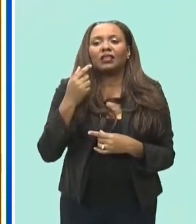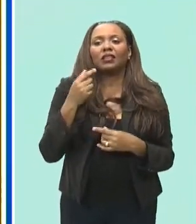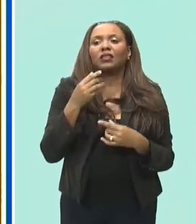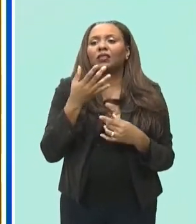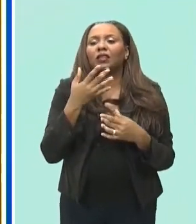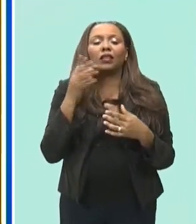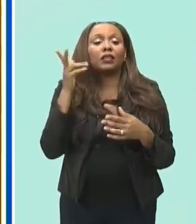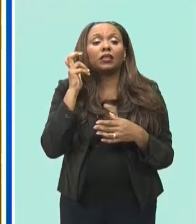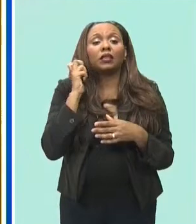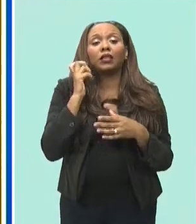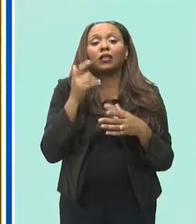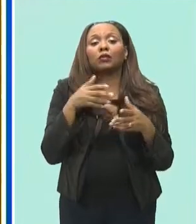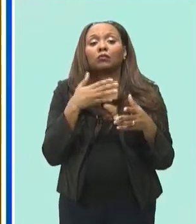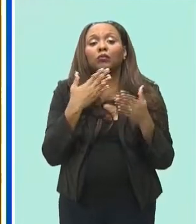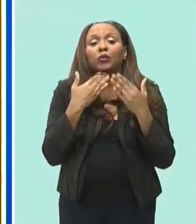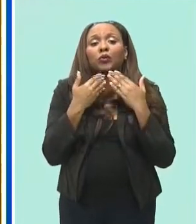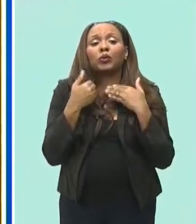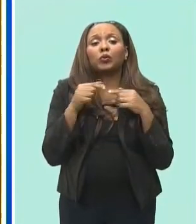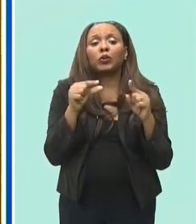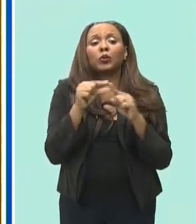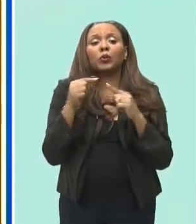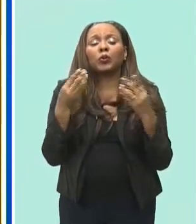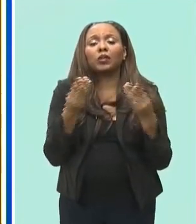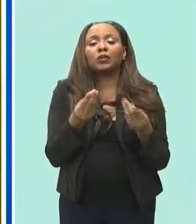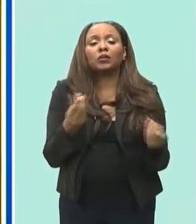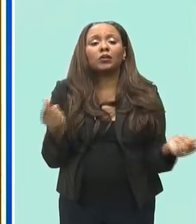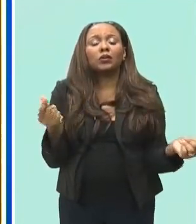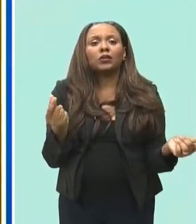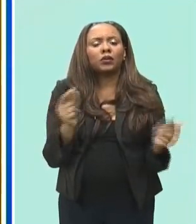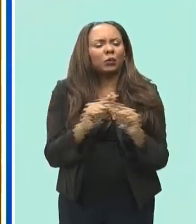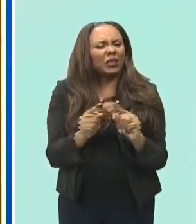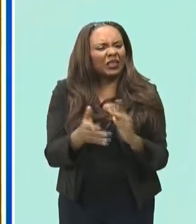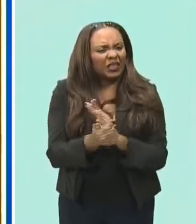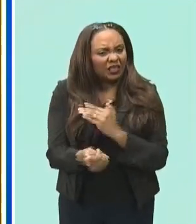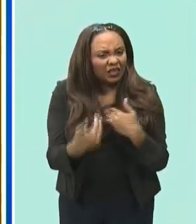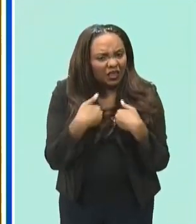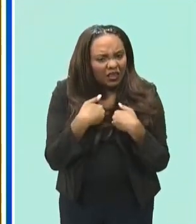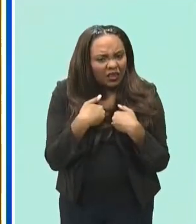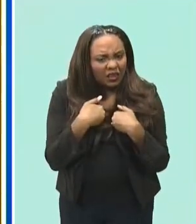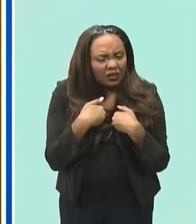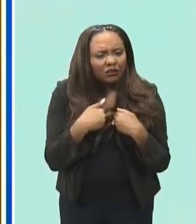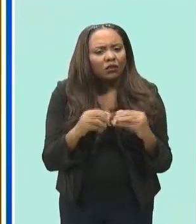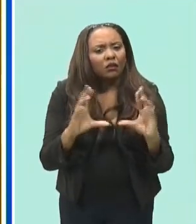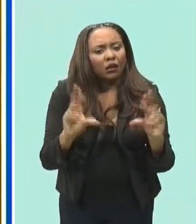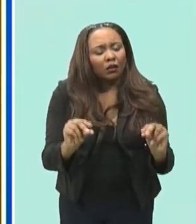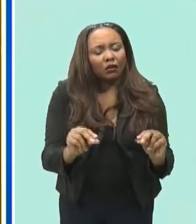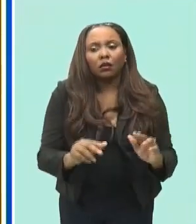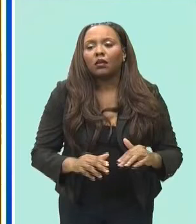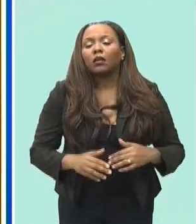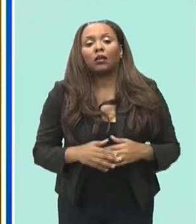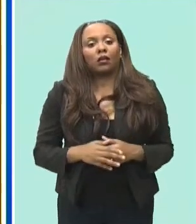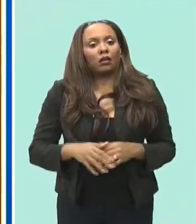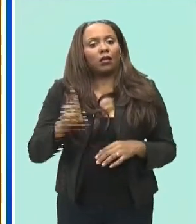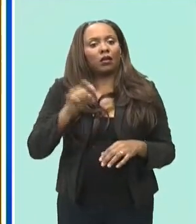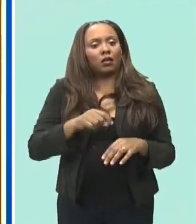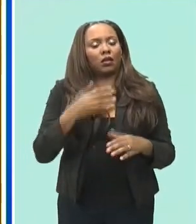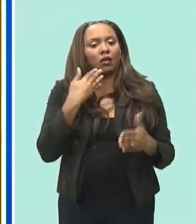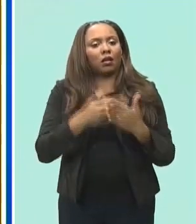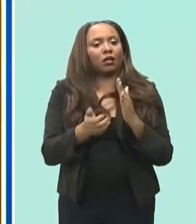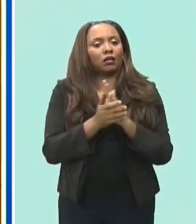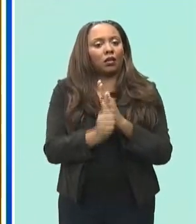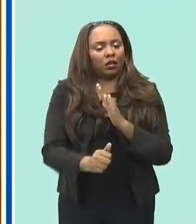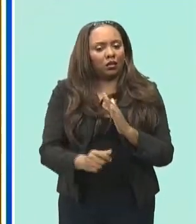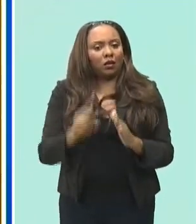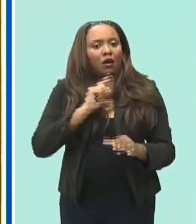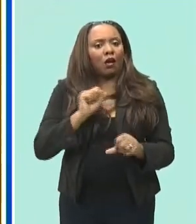it comes to actually having the skills that are needed to discharge the particular duty it